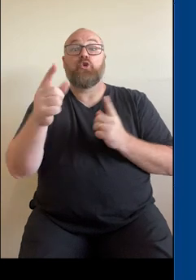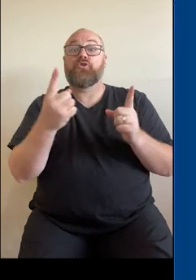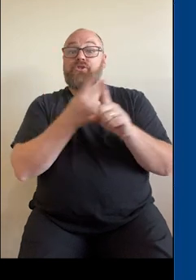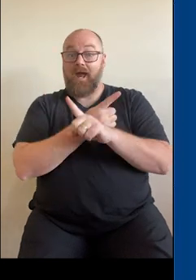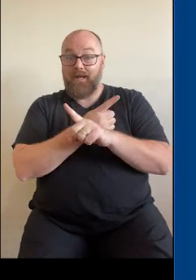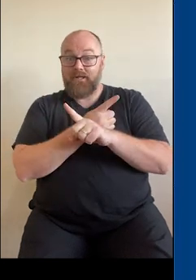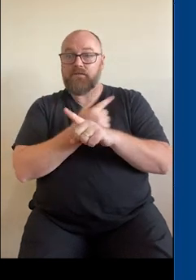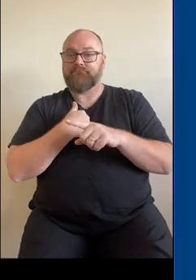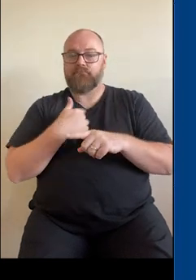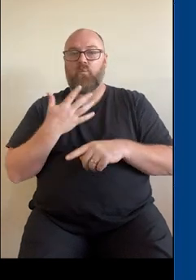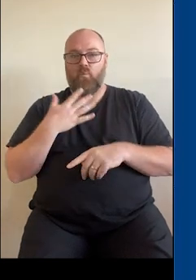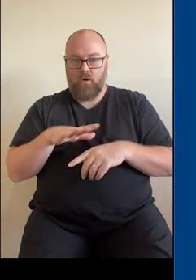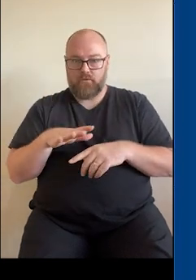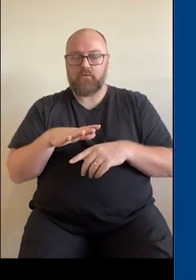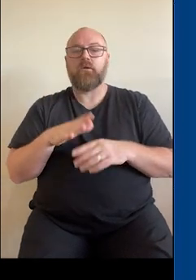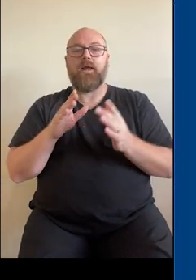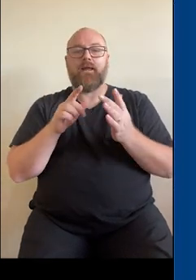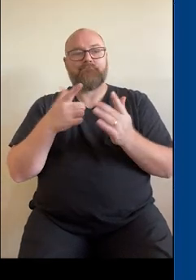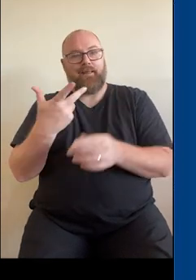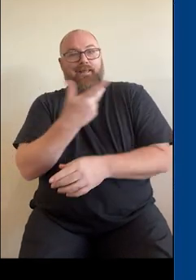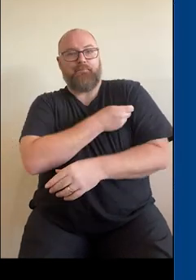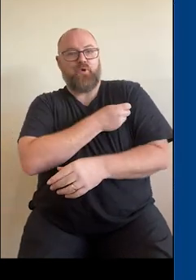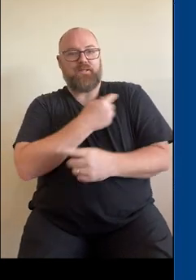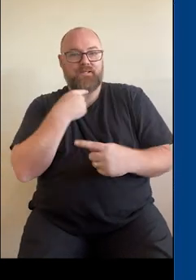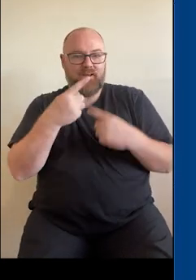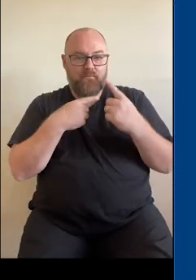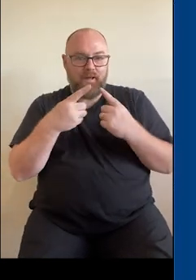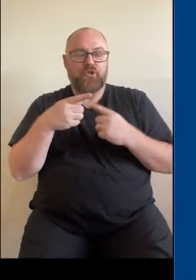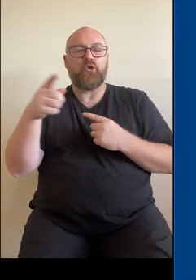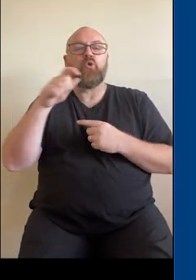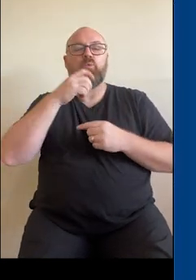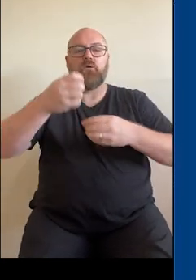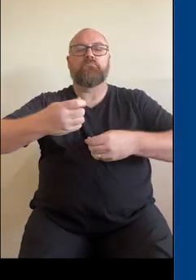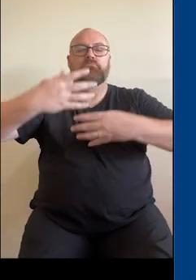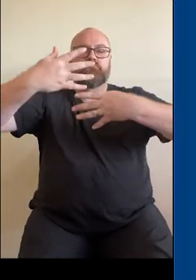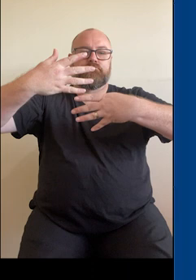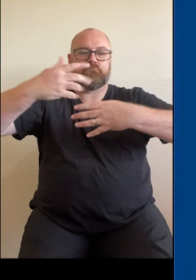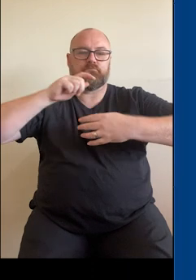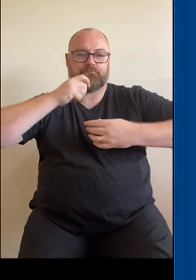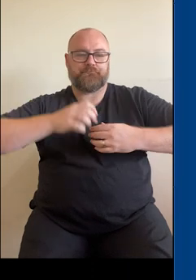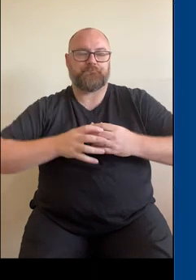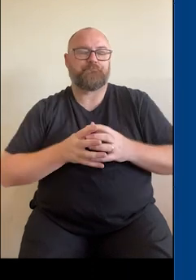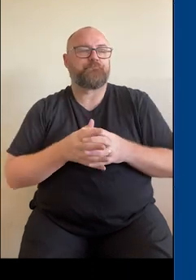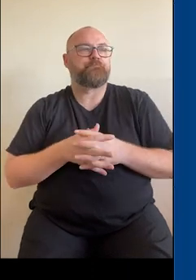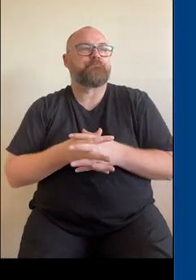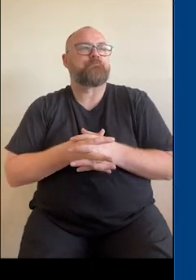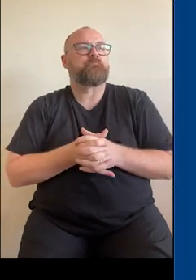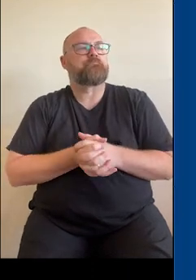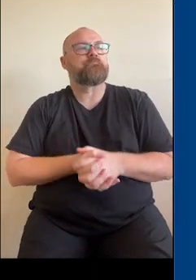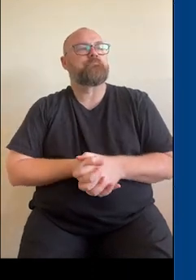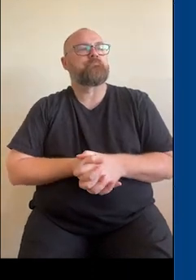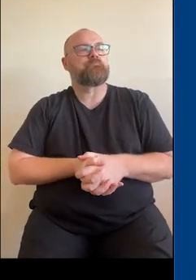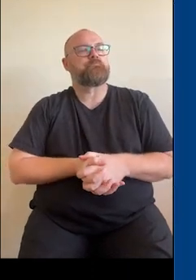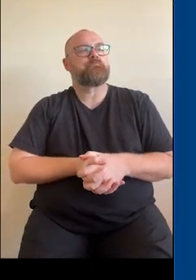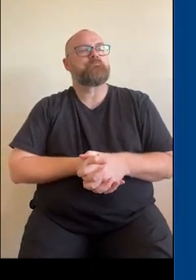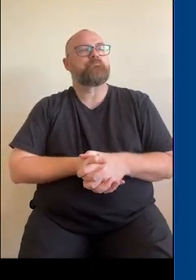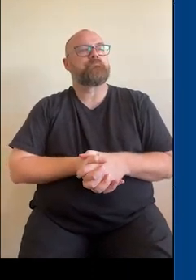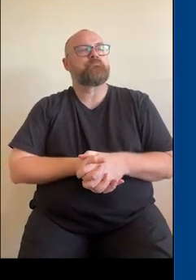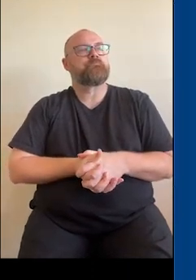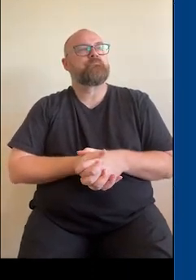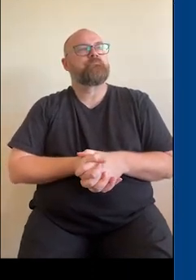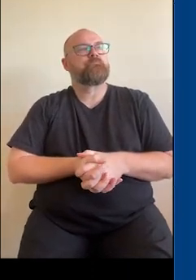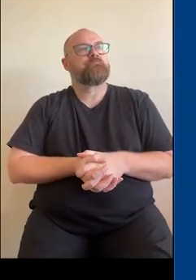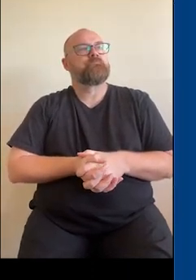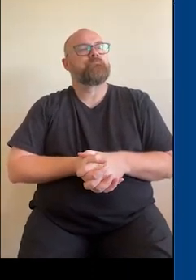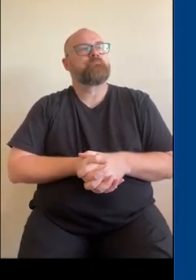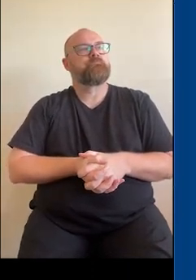my immunisation information, for instance, then you will see the full list of your immunisation register history available